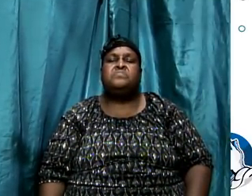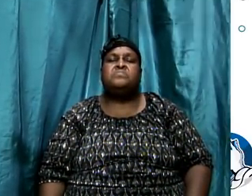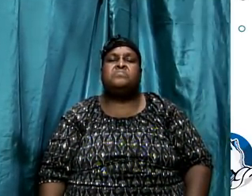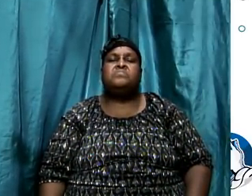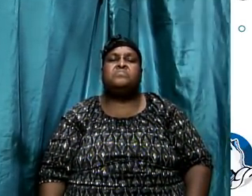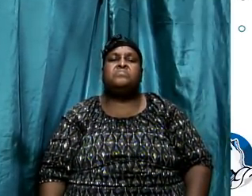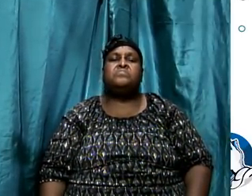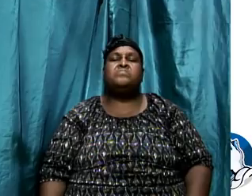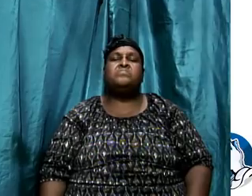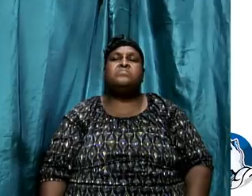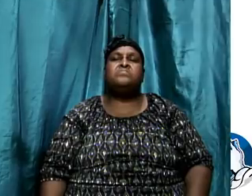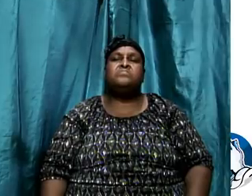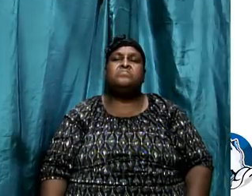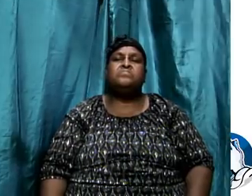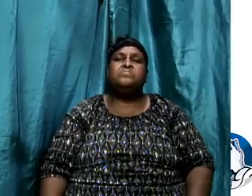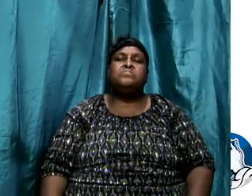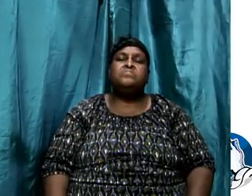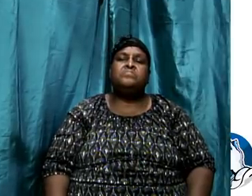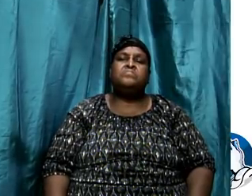move to the last point.